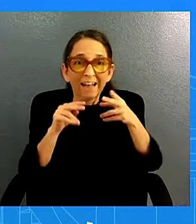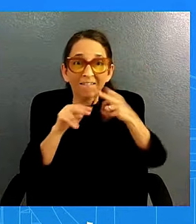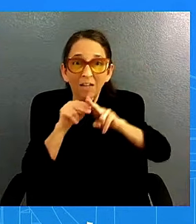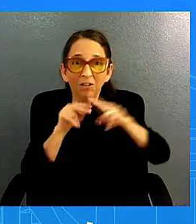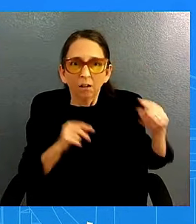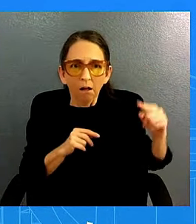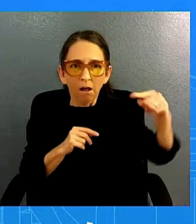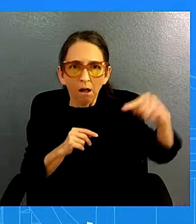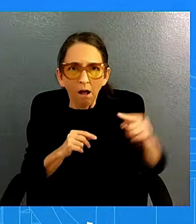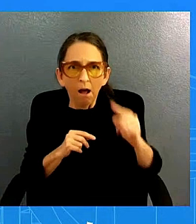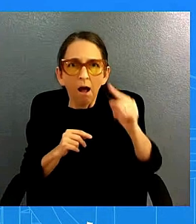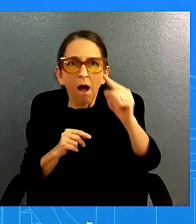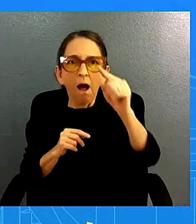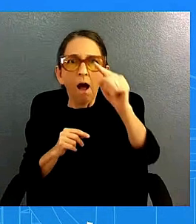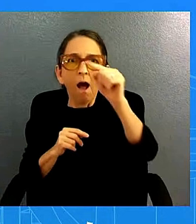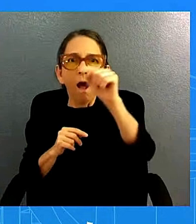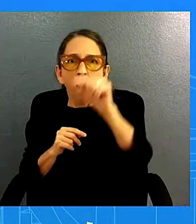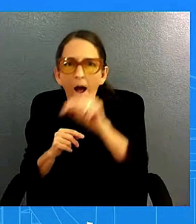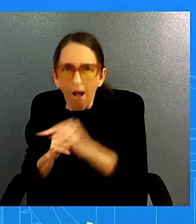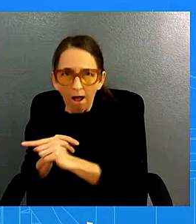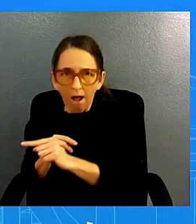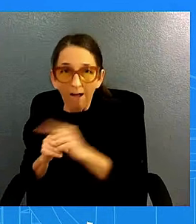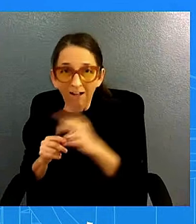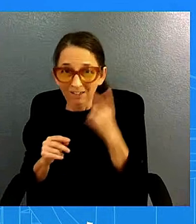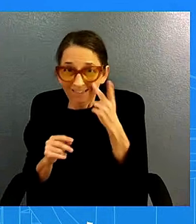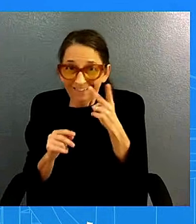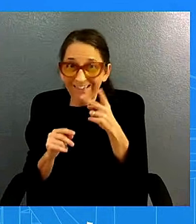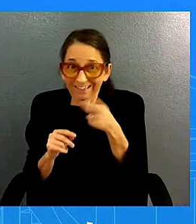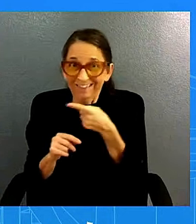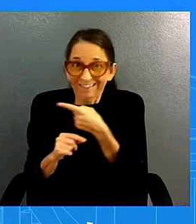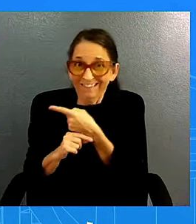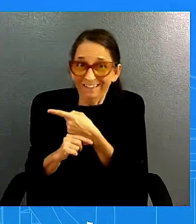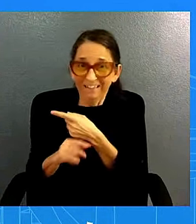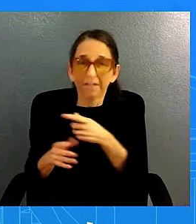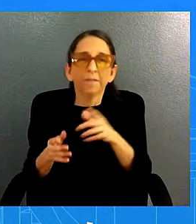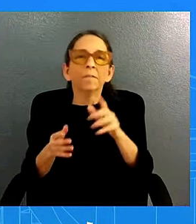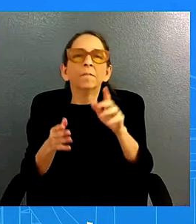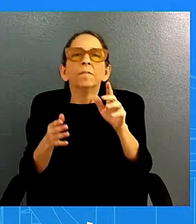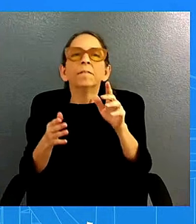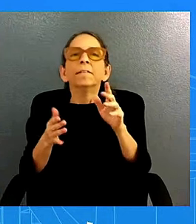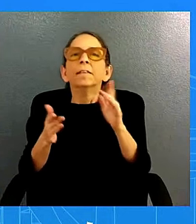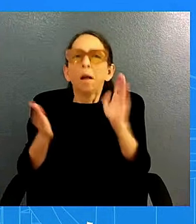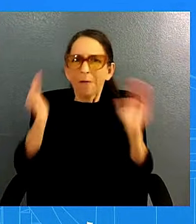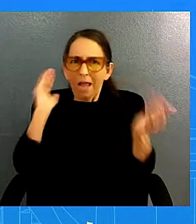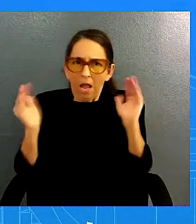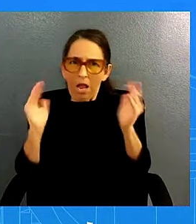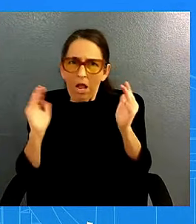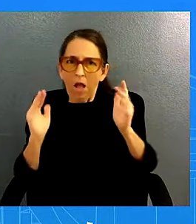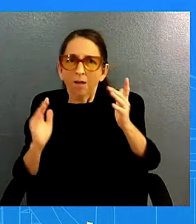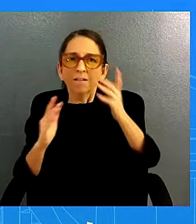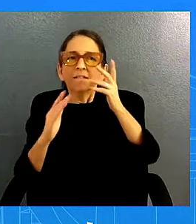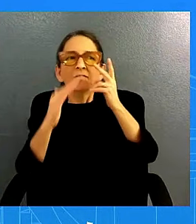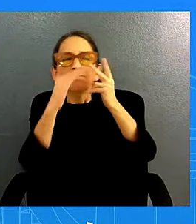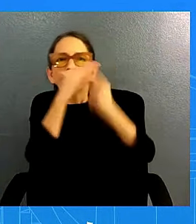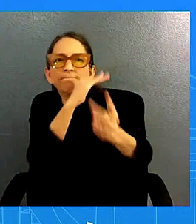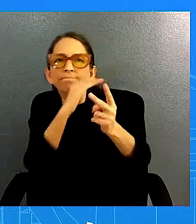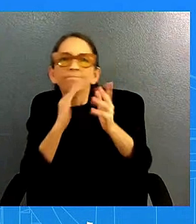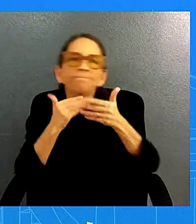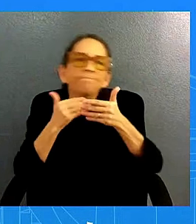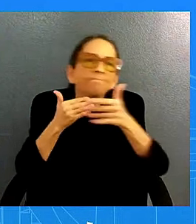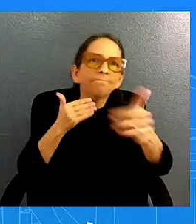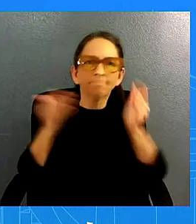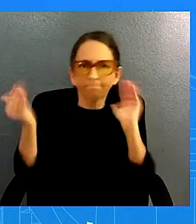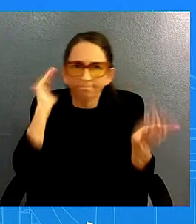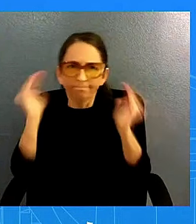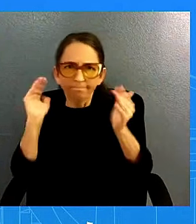disinflated uh against a set of forecasts that were made by the blue chip forecasters by cbo uh by the uh feds